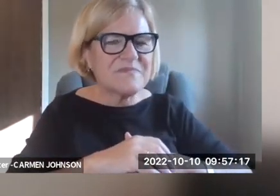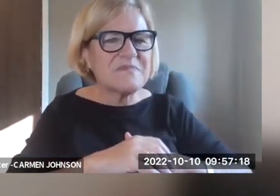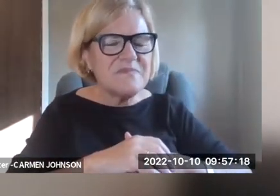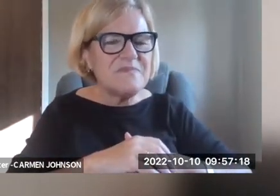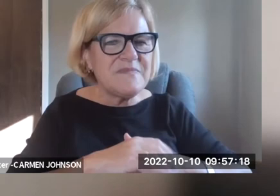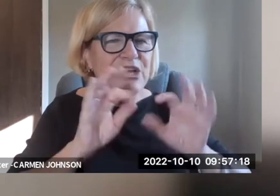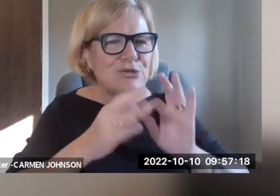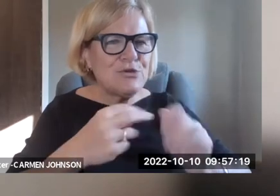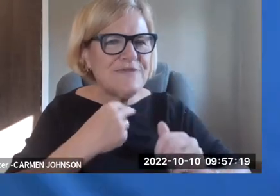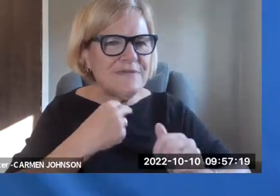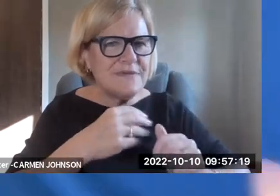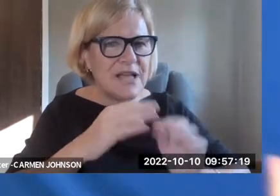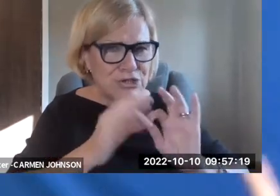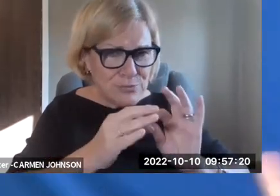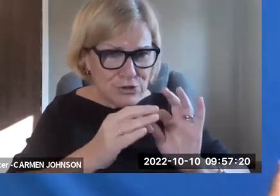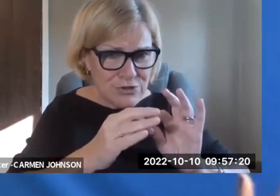give, just give us a minute.